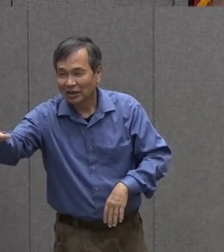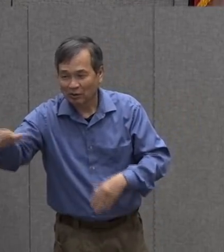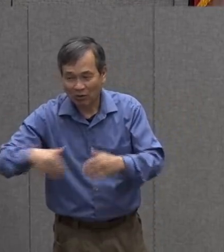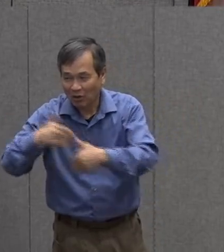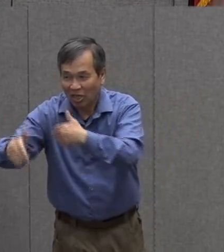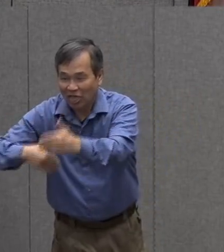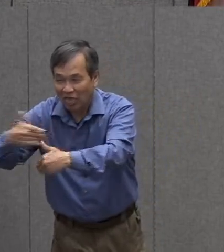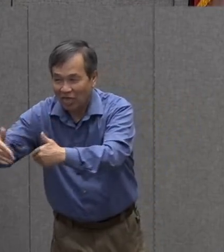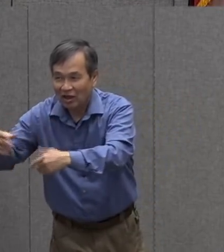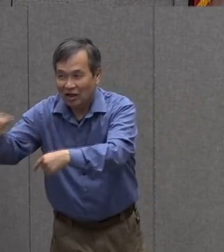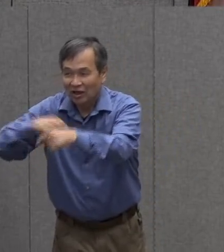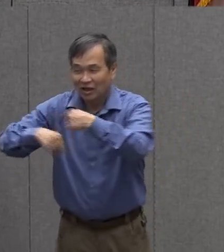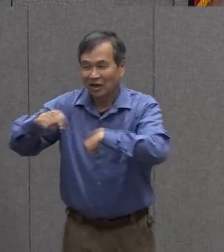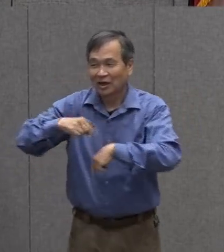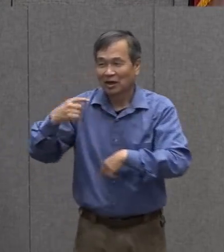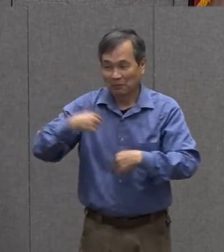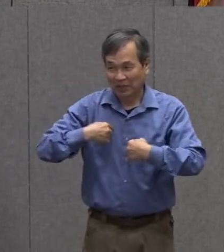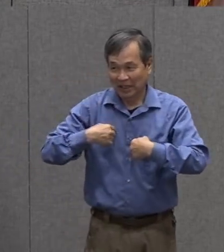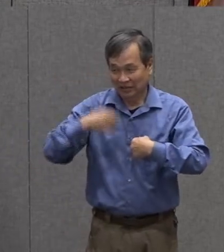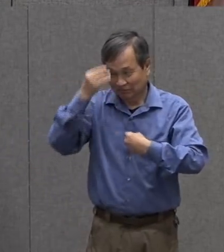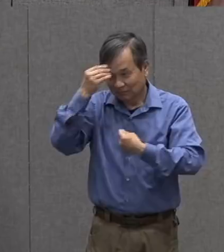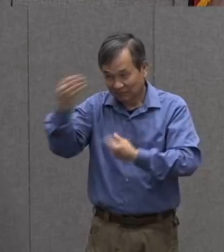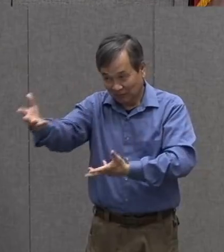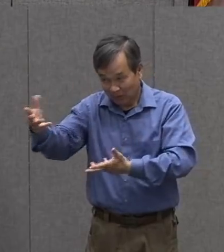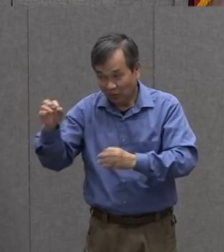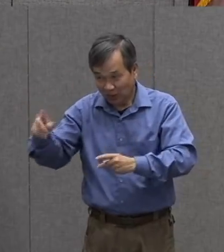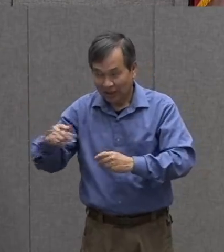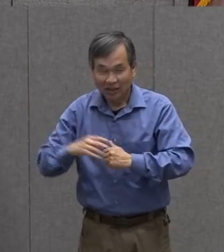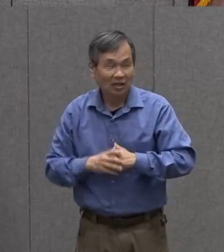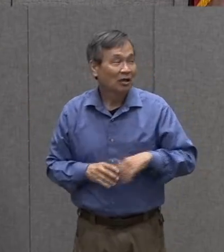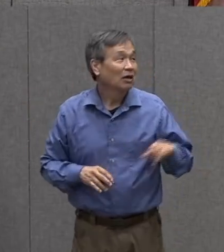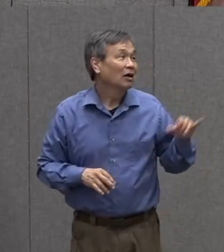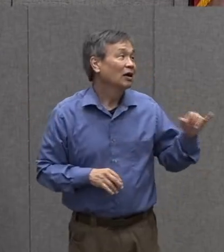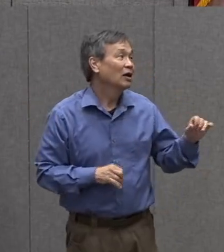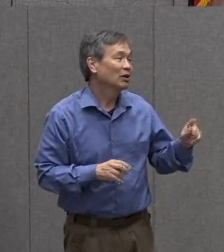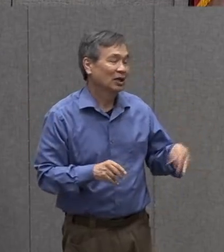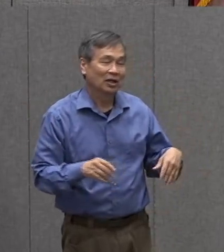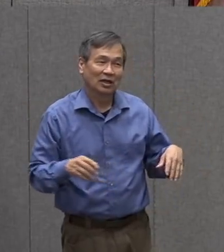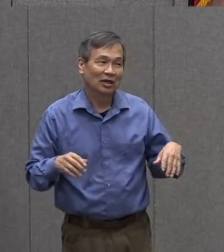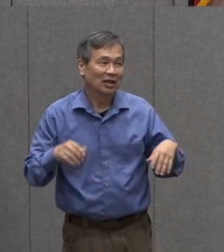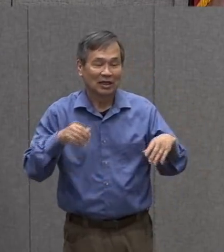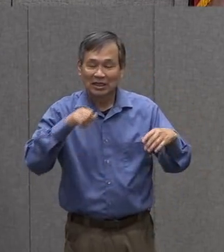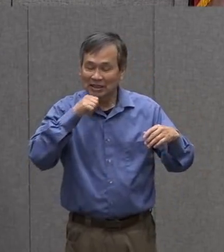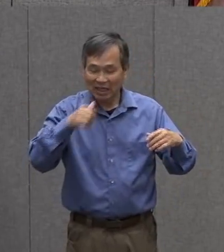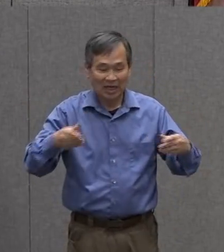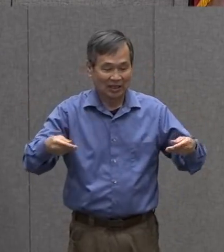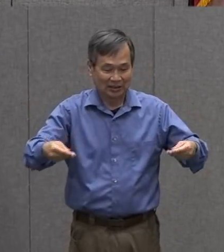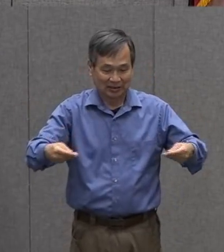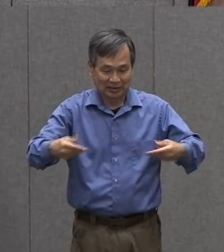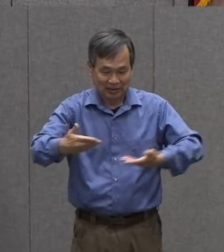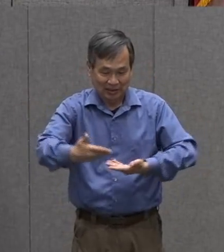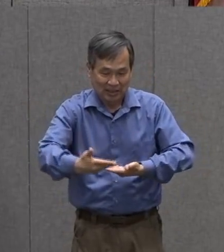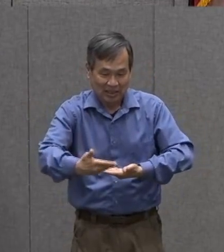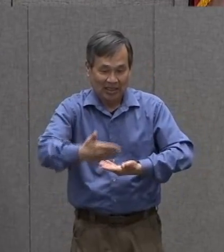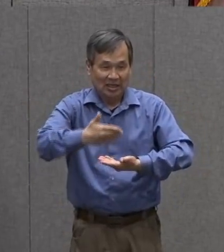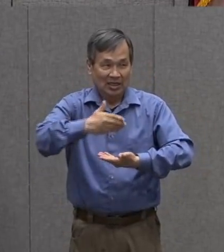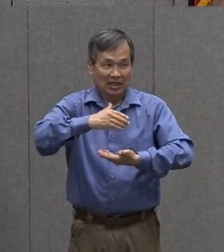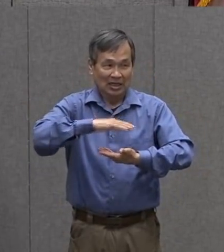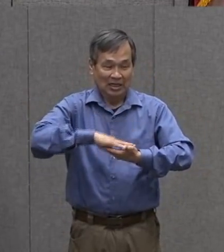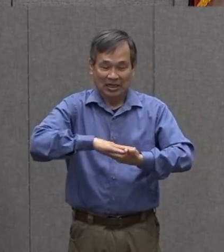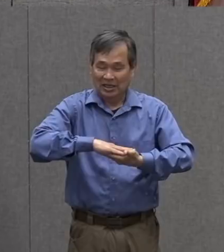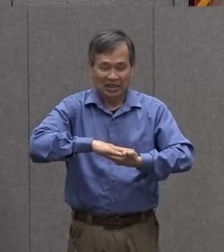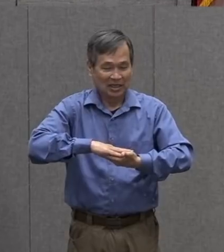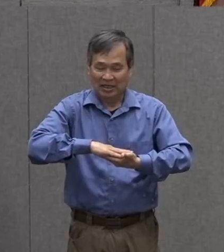wide ways we're going to fold our piece of paper wide ways